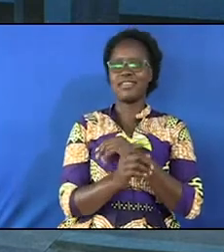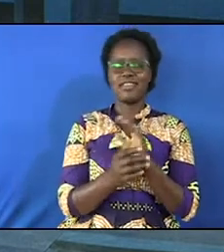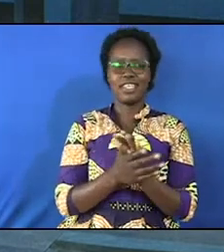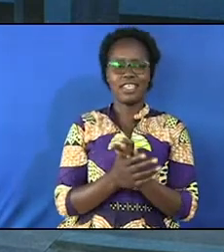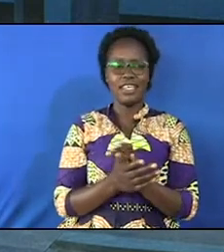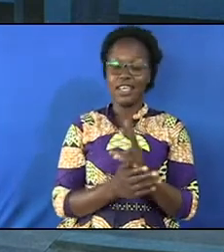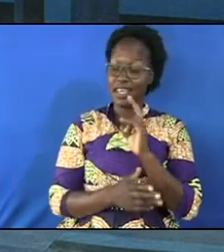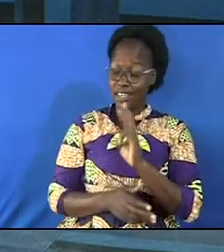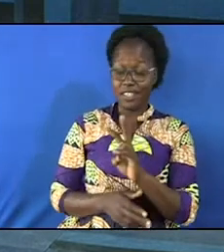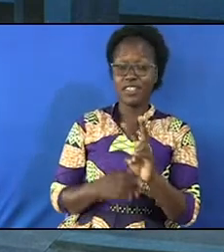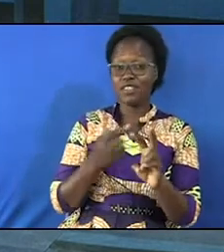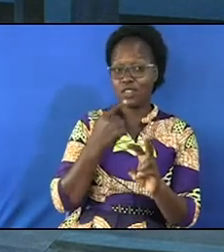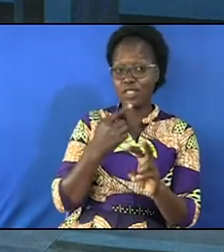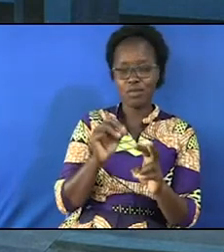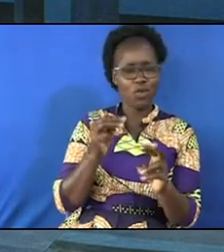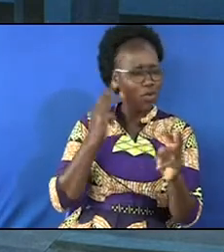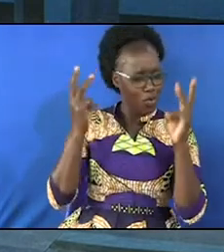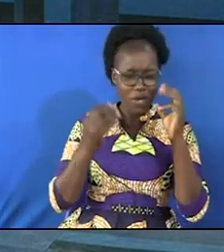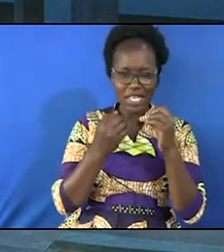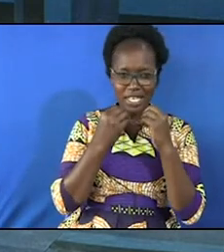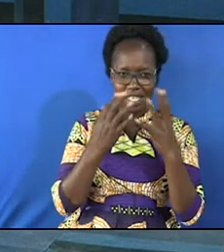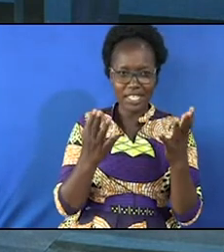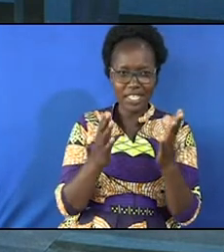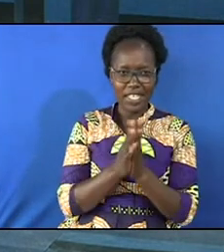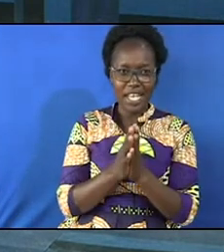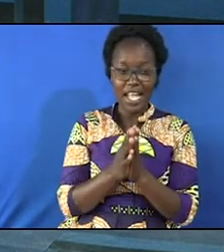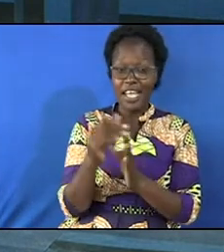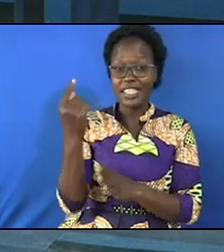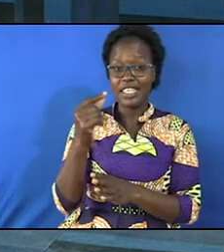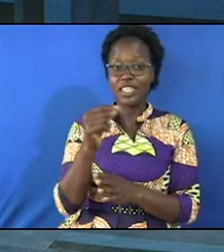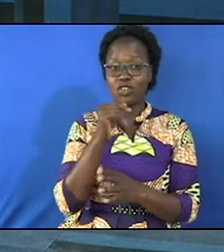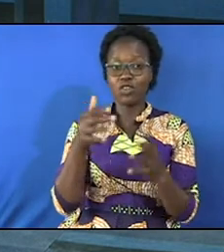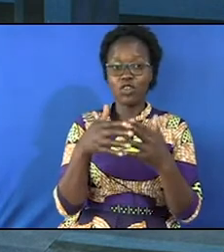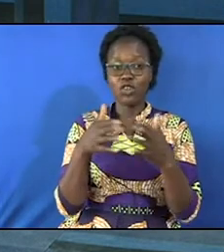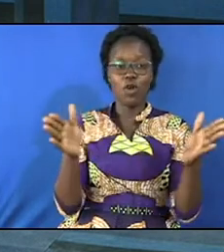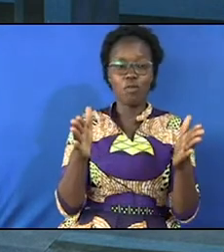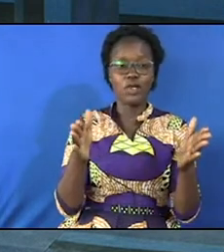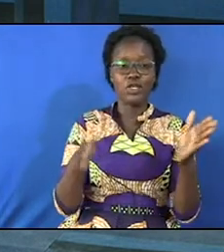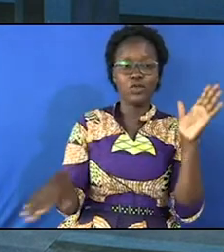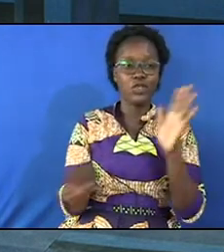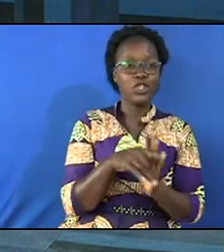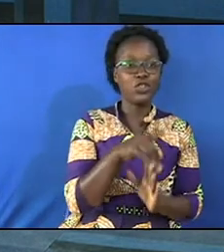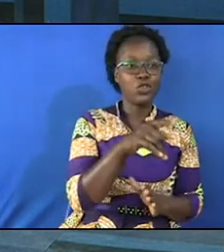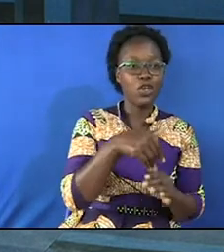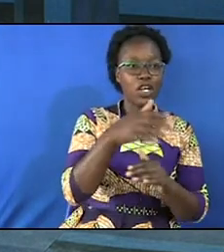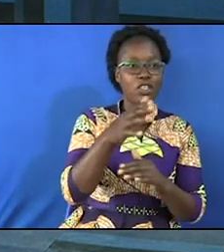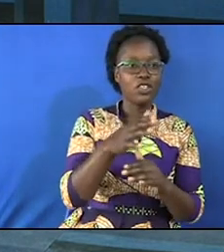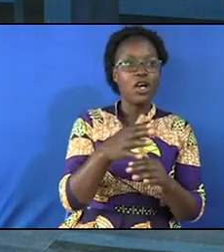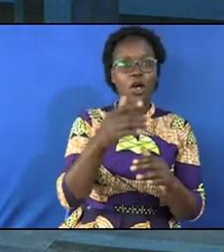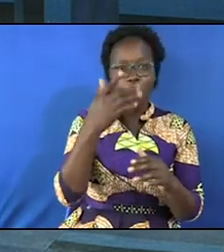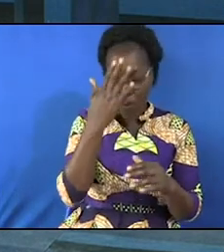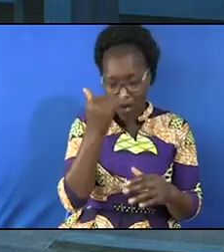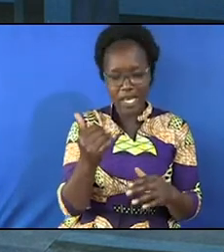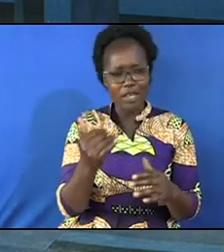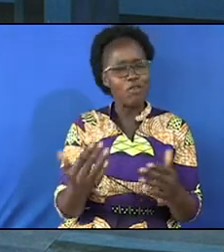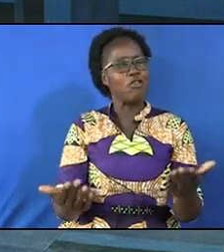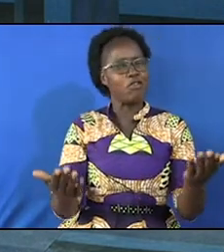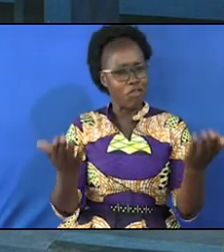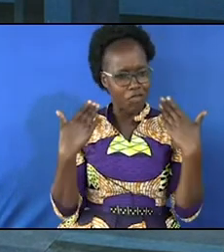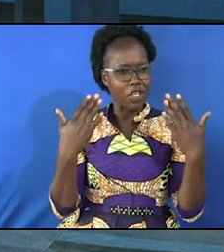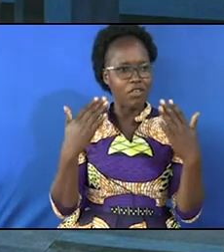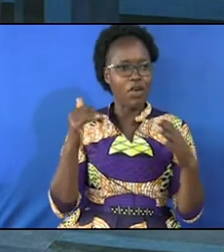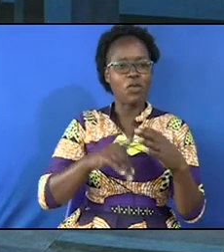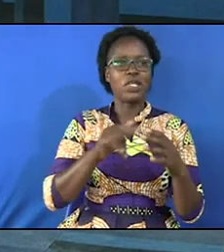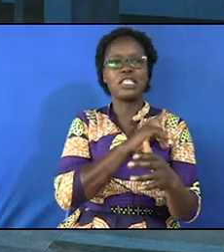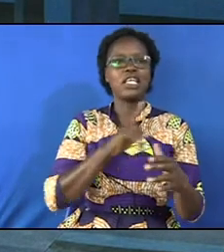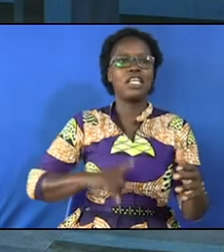I told him my friend don't worry the pearly gates will not open to kick you out because we shall be